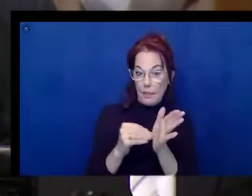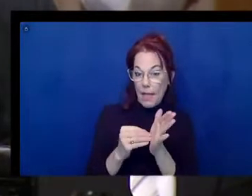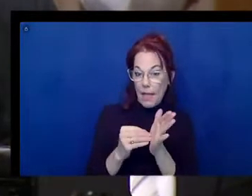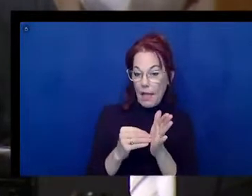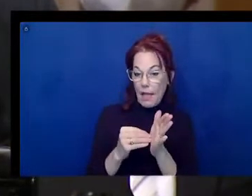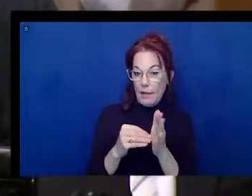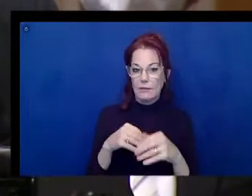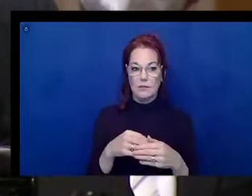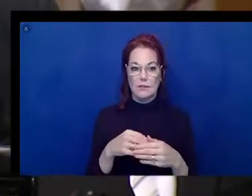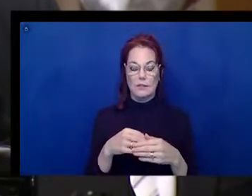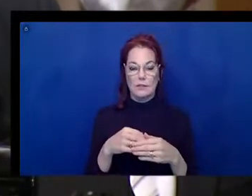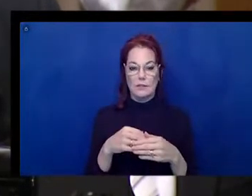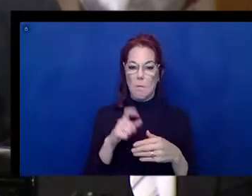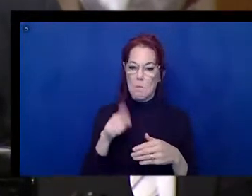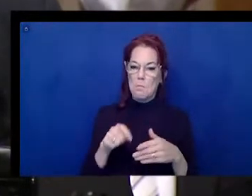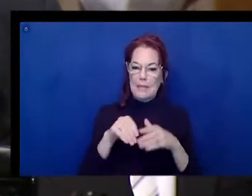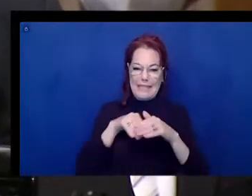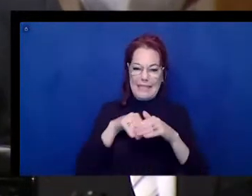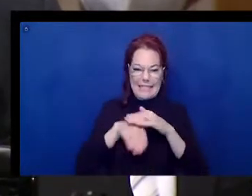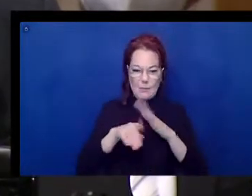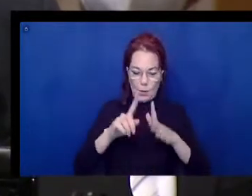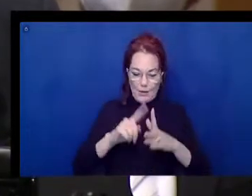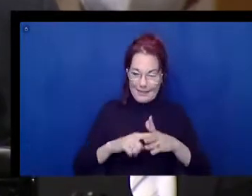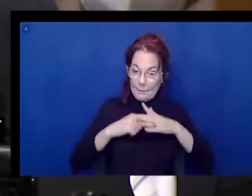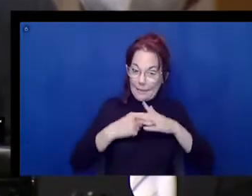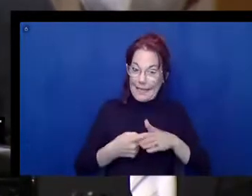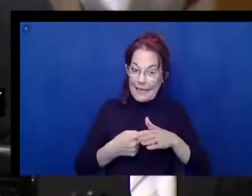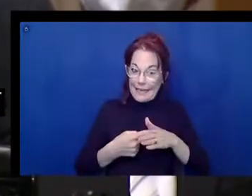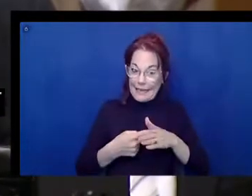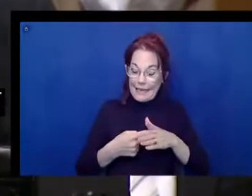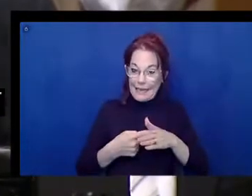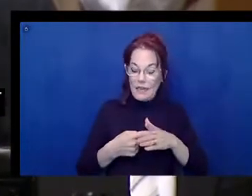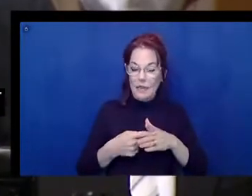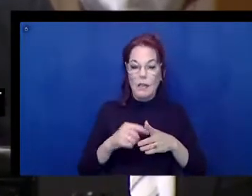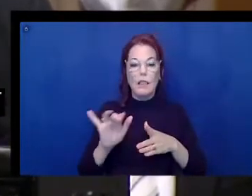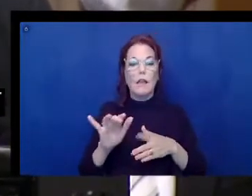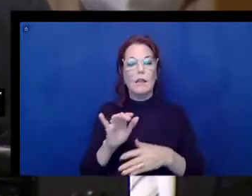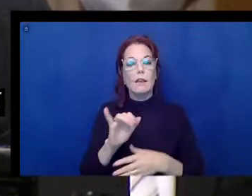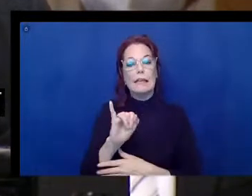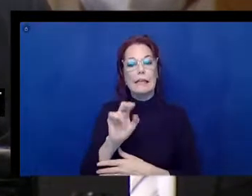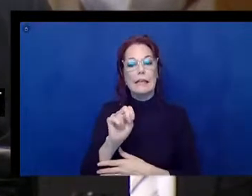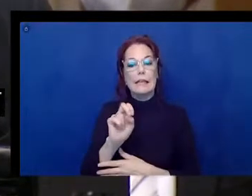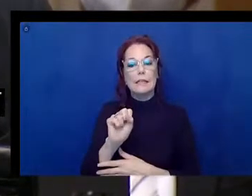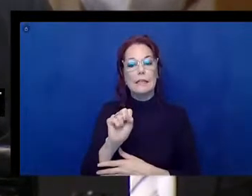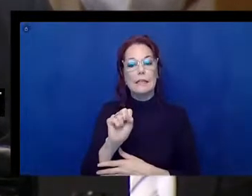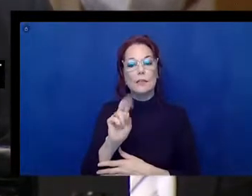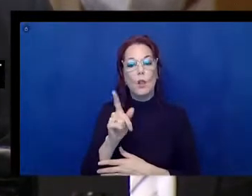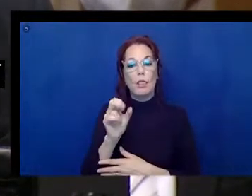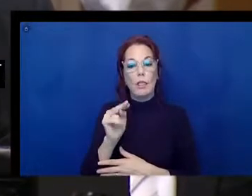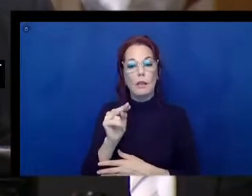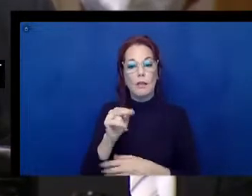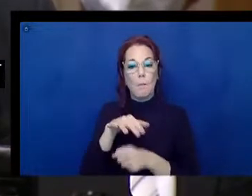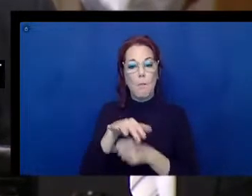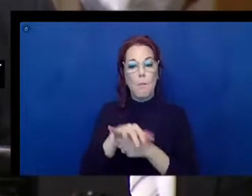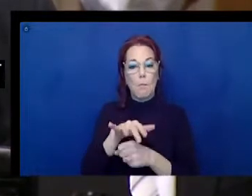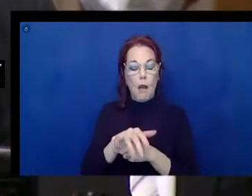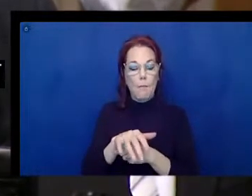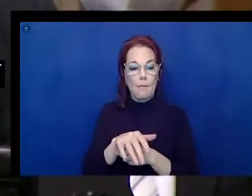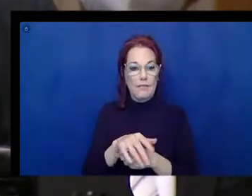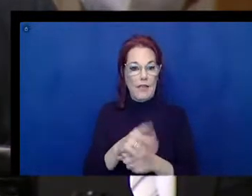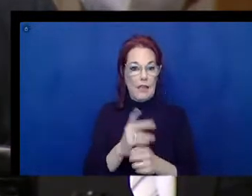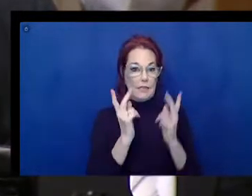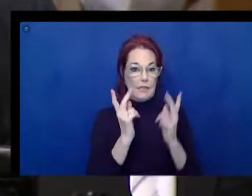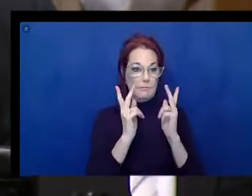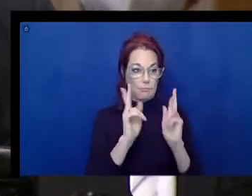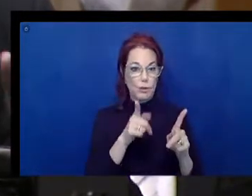accessible from the start. So the same insulin pump that a sighted person uses, a blind person can use because it's accessible. The same home